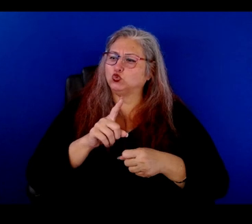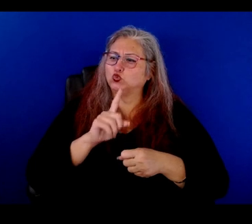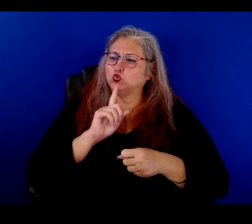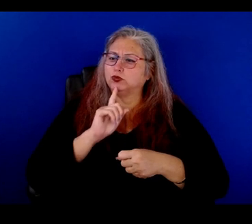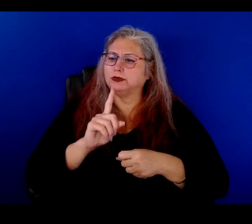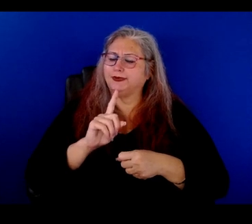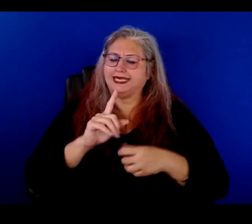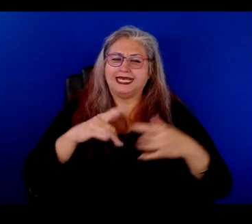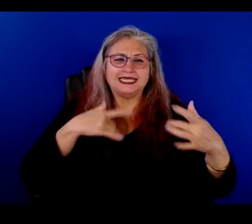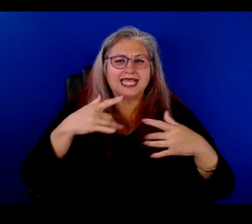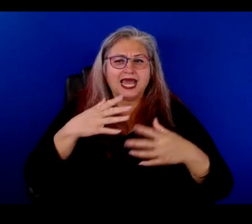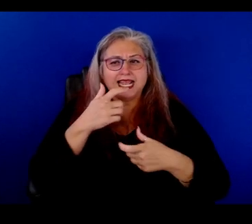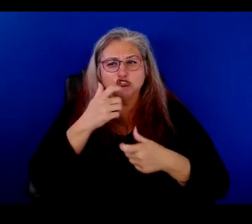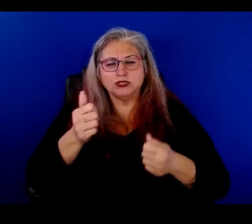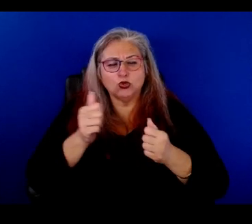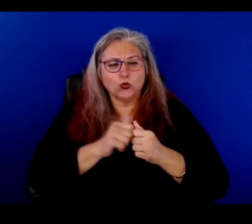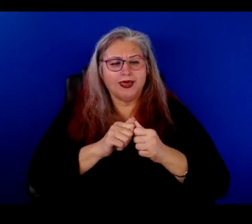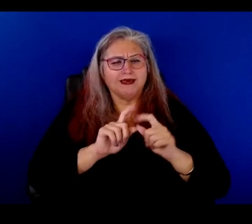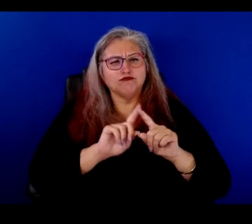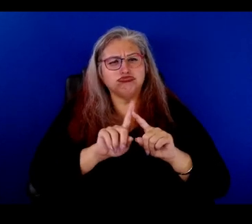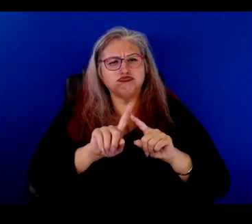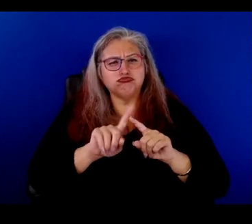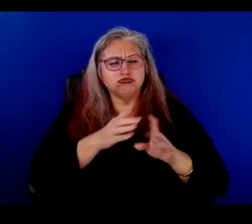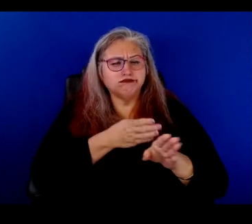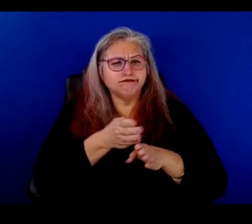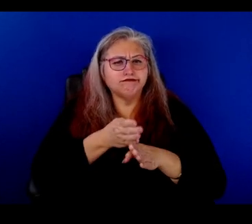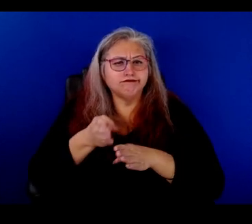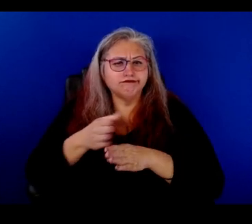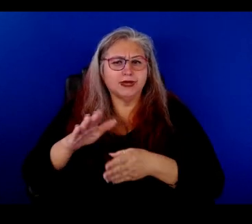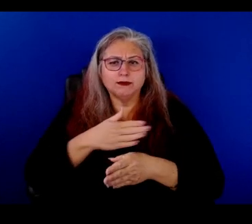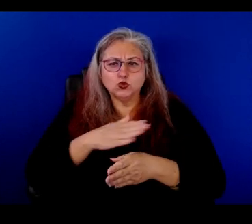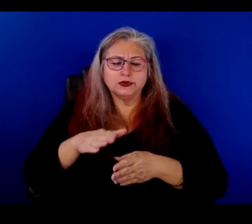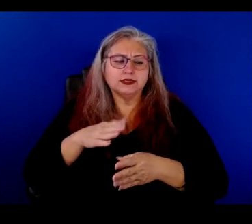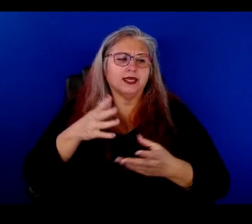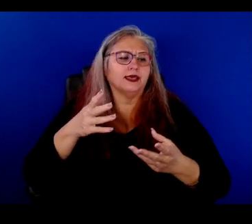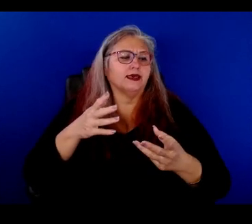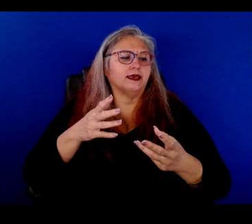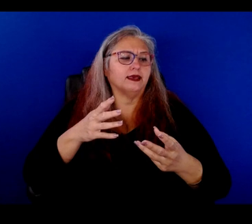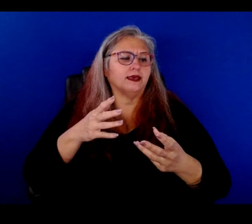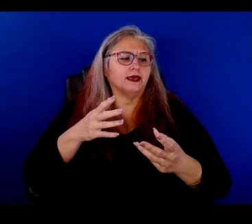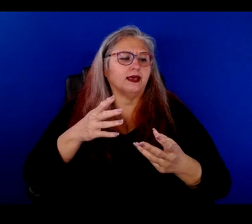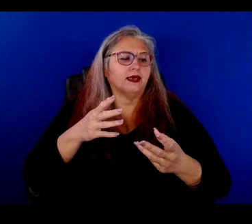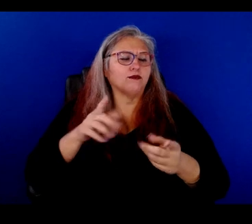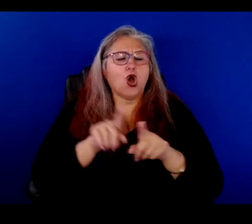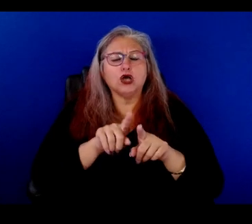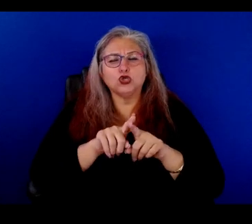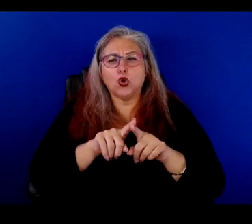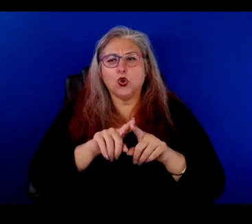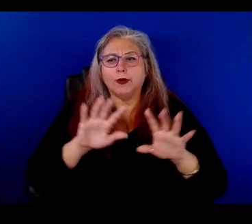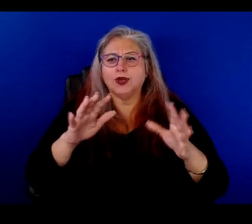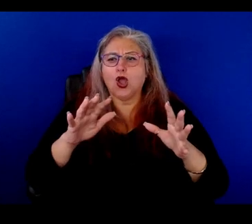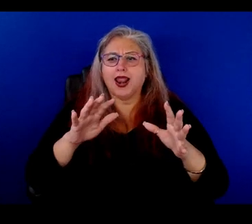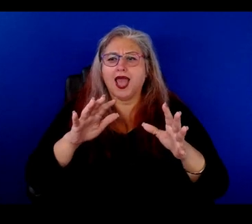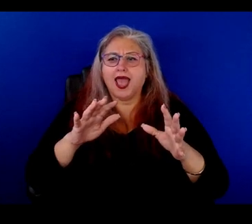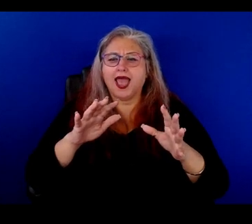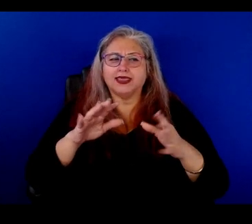excited and interested in, in all genres of music and, and, and just, uh, also kind of like the